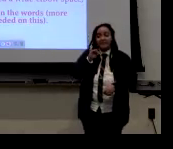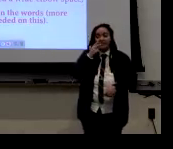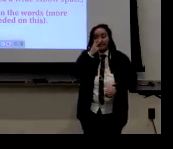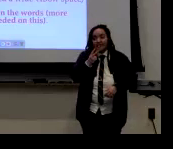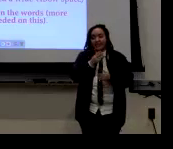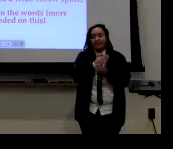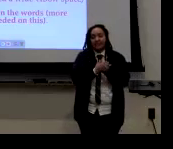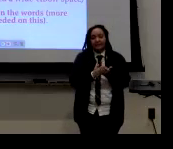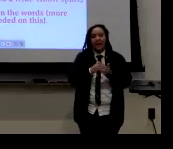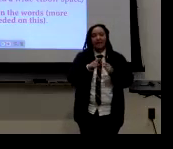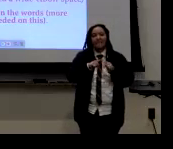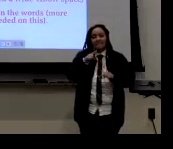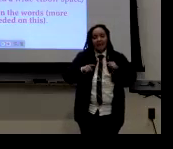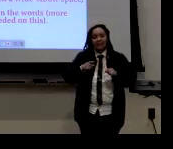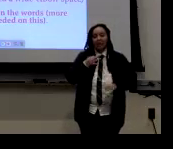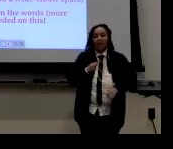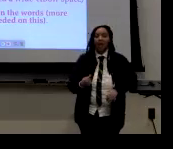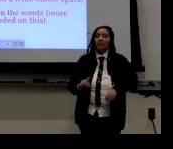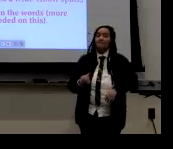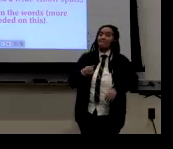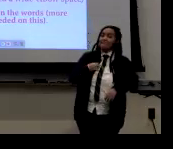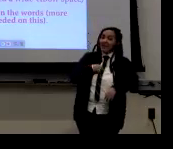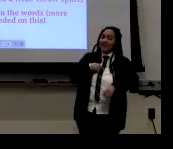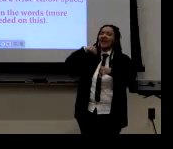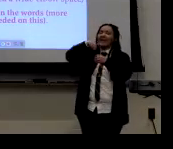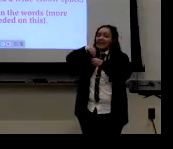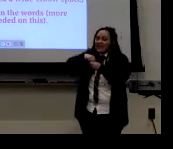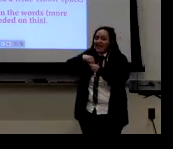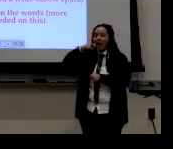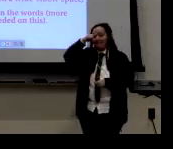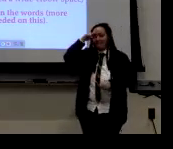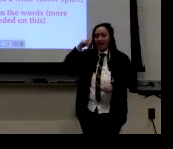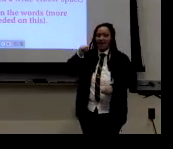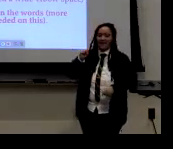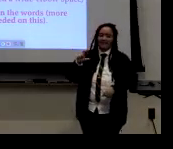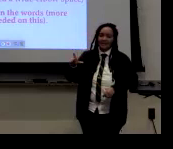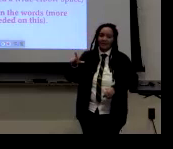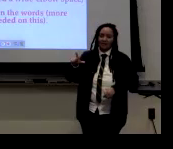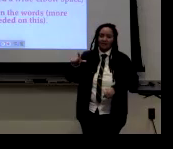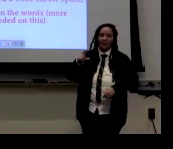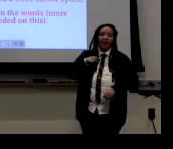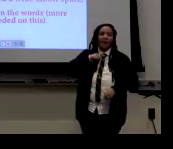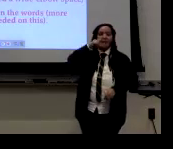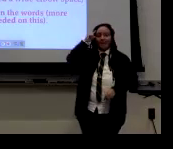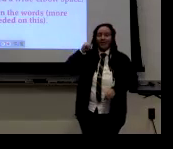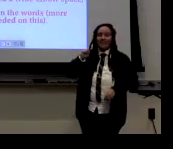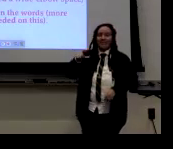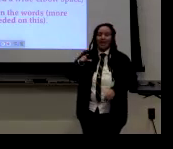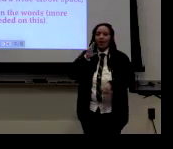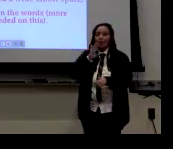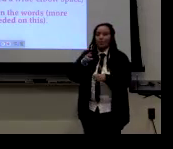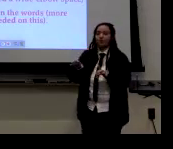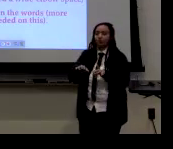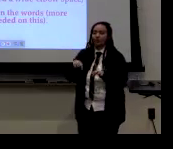I did see some variations of me, um, and that was in black ASL,